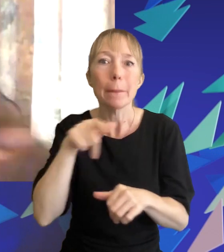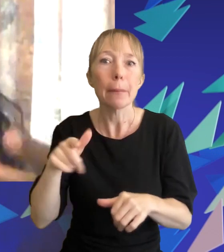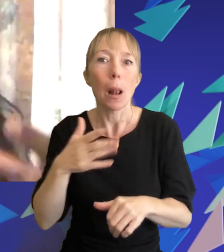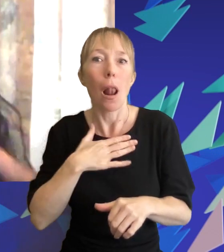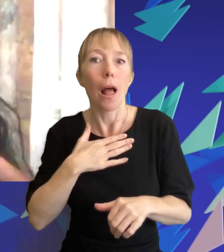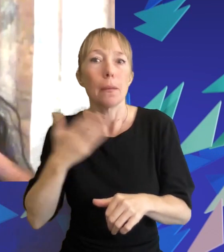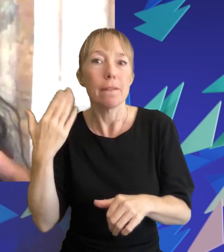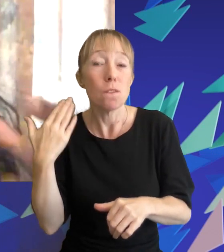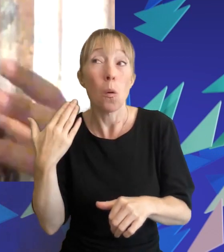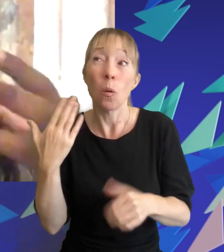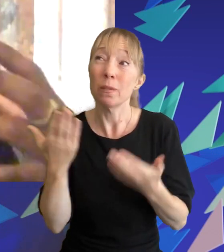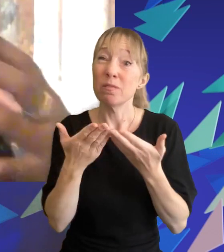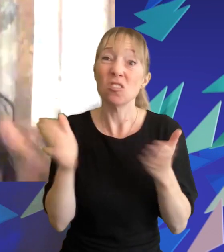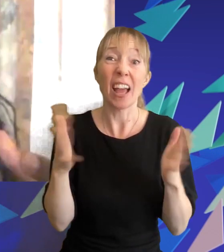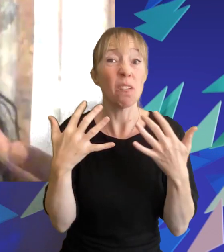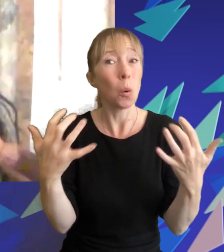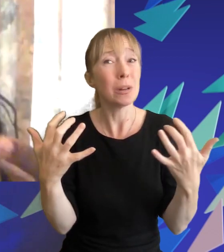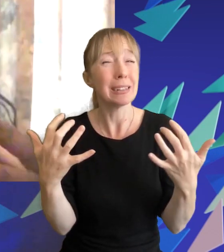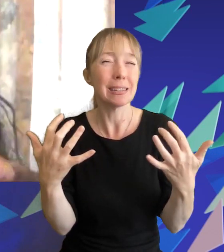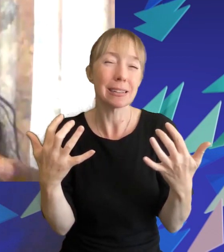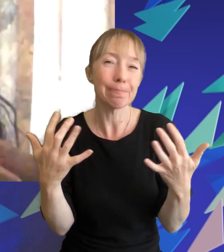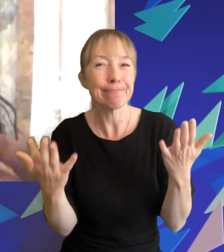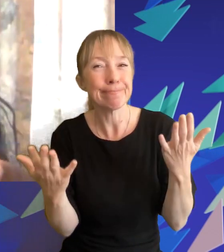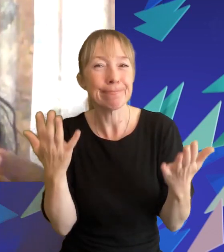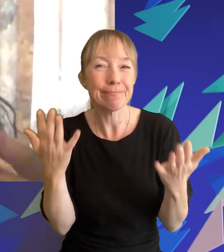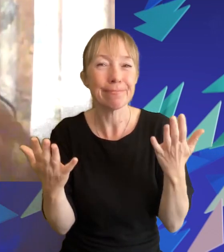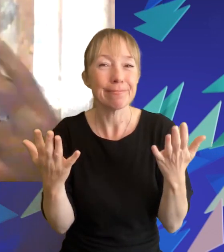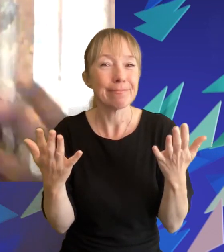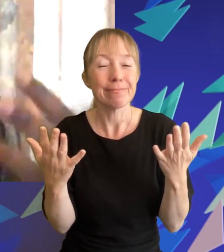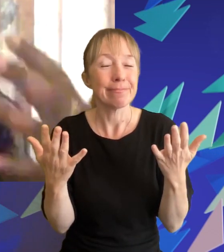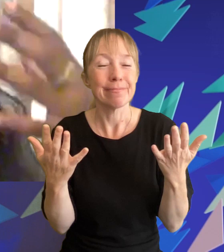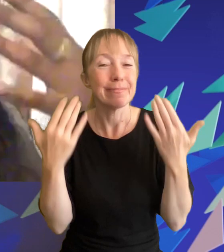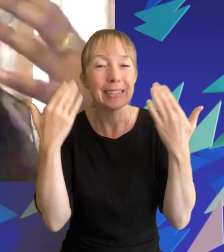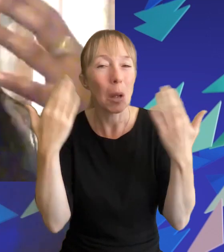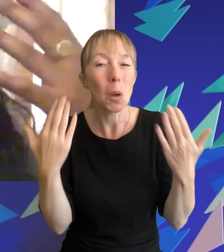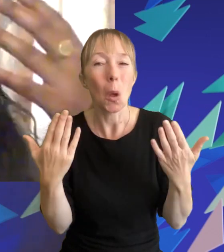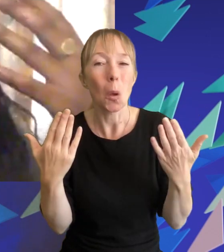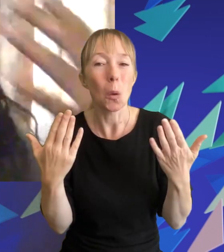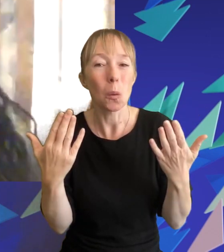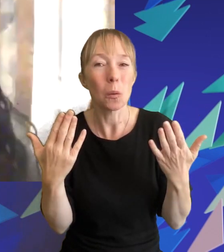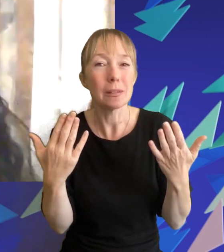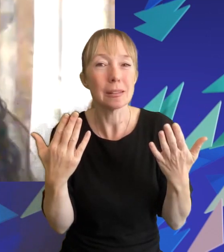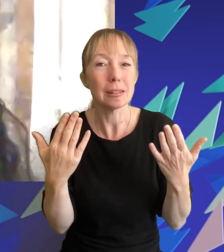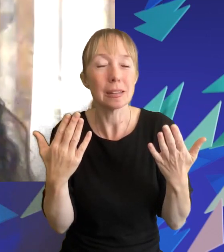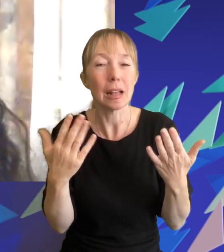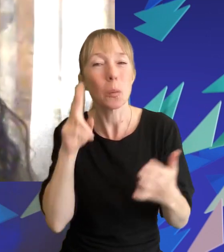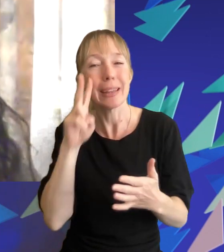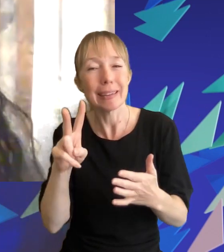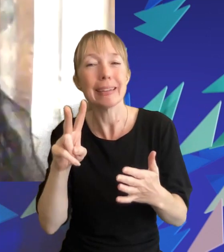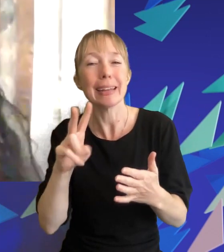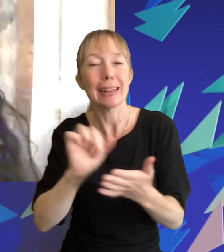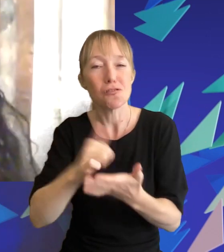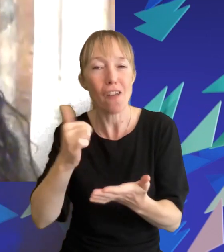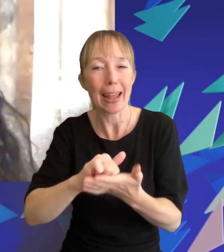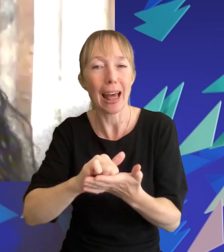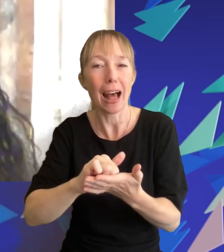amongst general audiences yet i think it might be too soon to tell until a actual trailer comes out and we